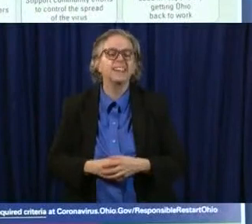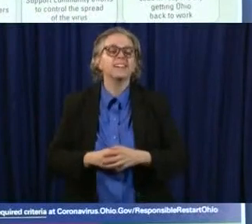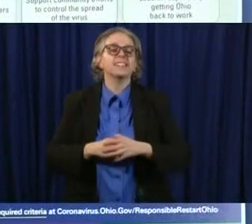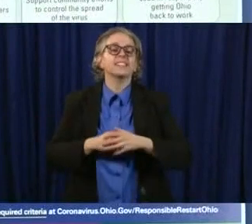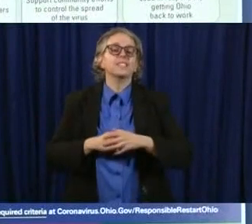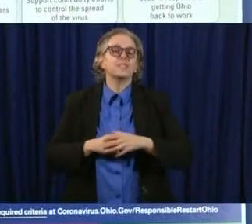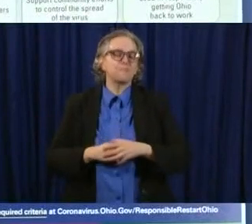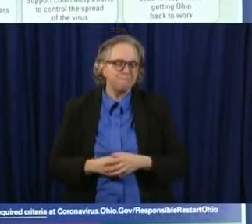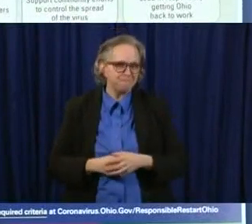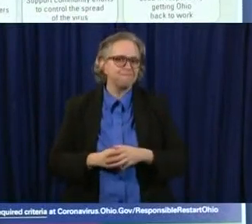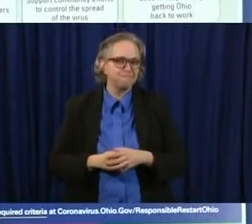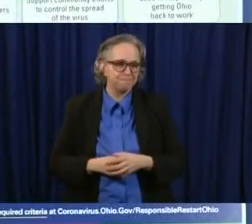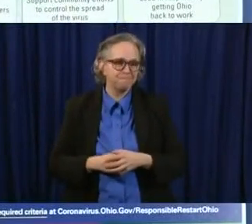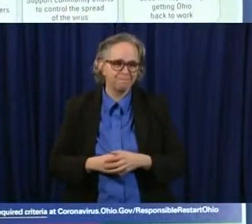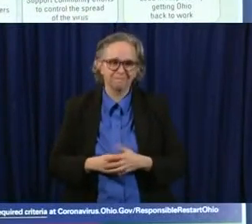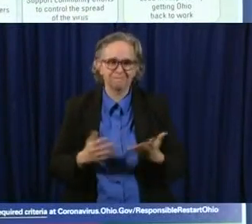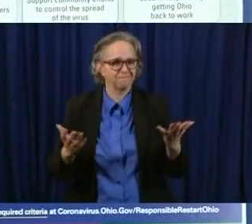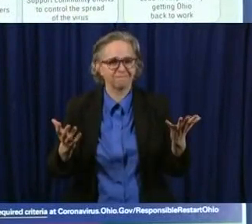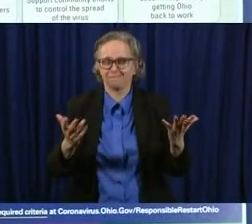You've got the job done.